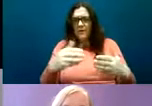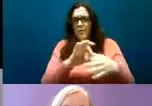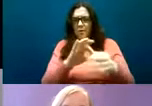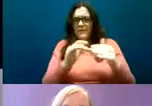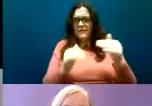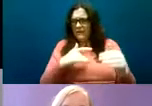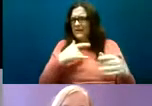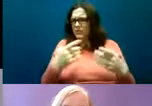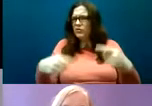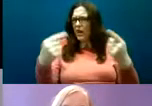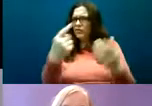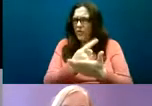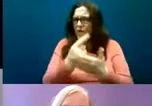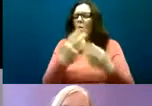area